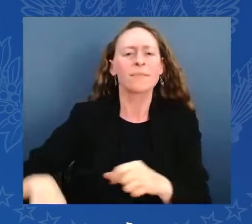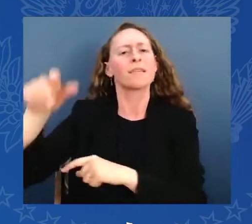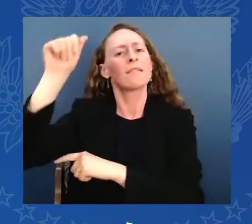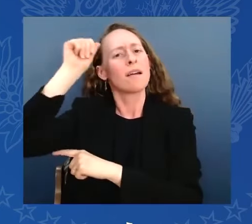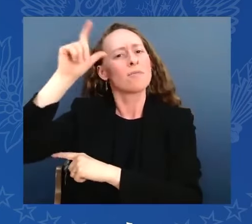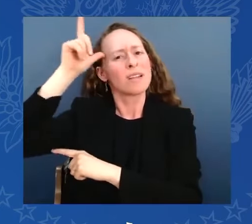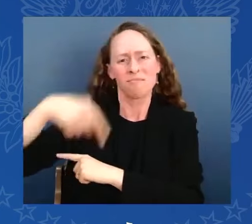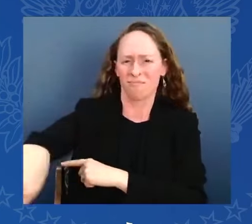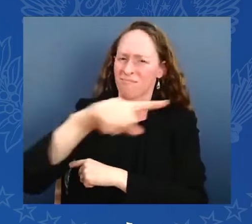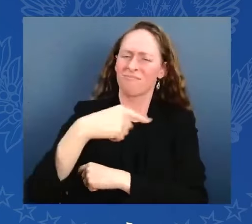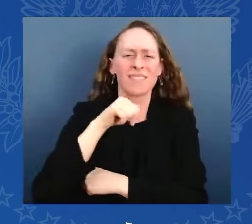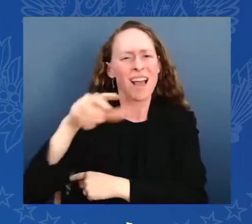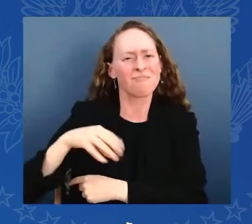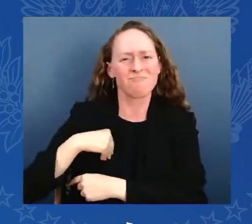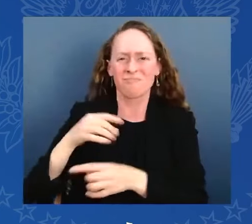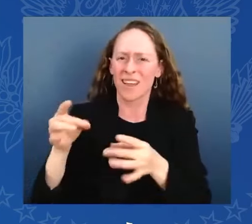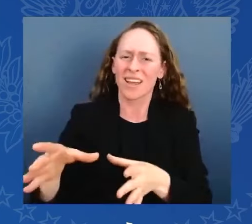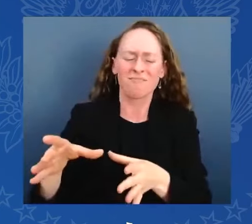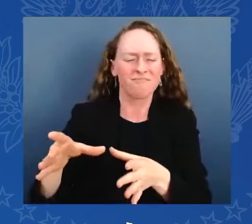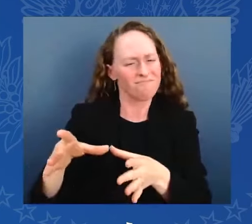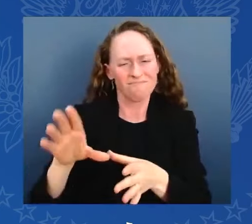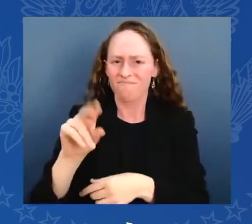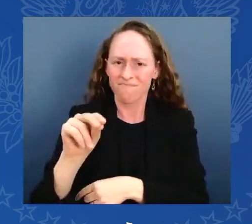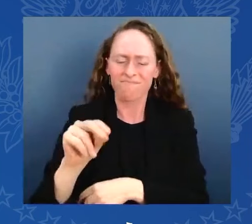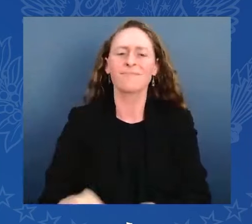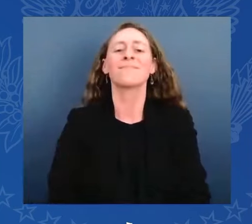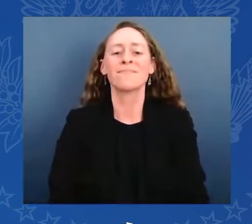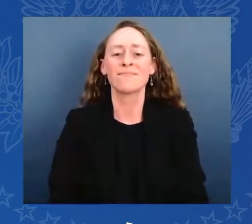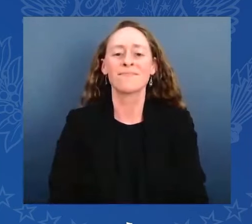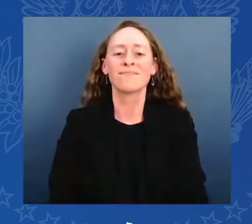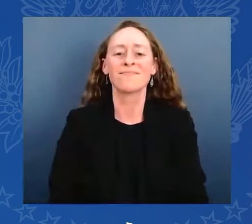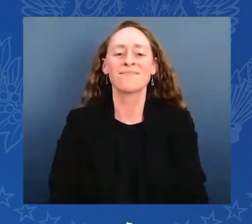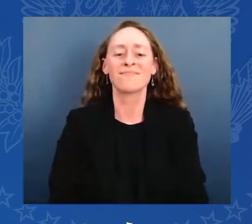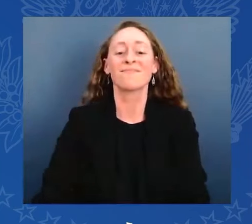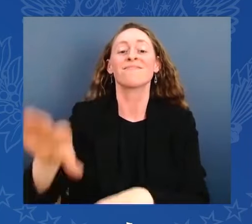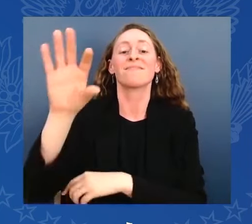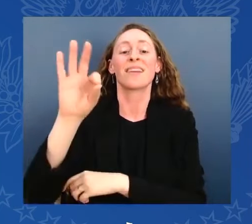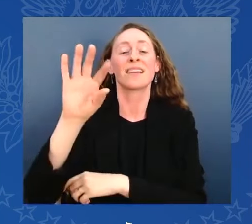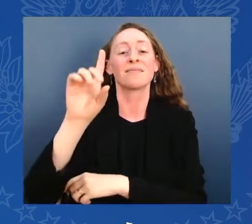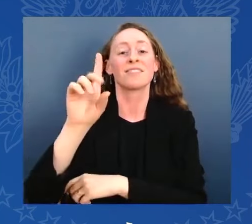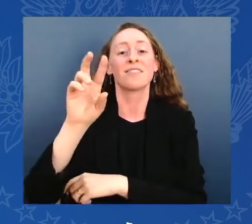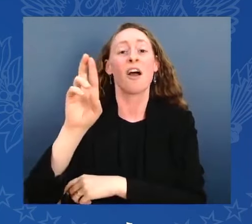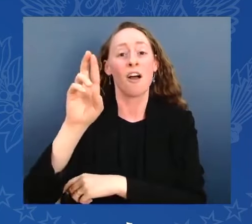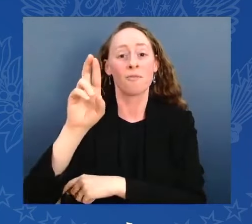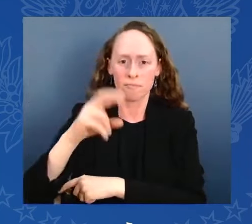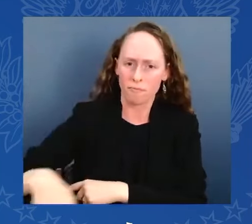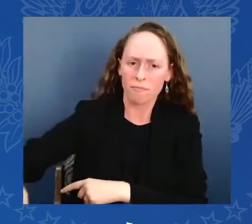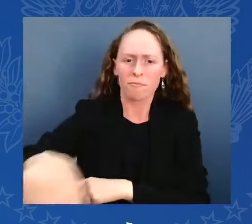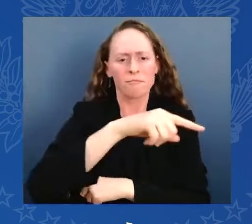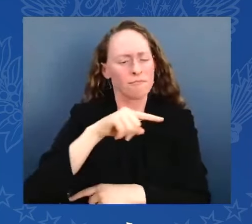I revere this office, but I love my country more. It's been the honor of my life to serve as your president.